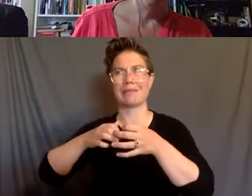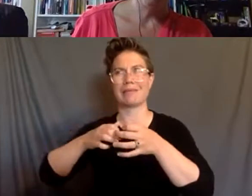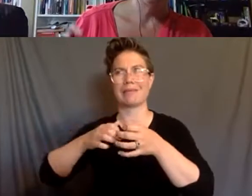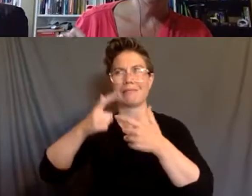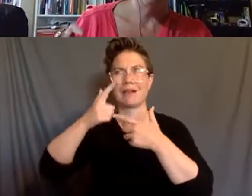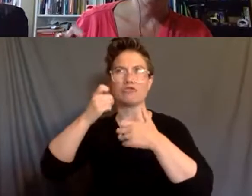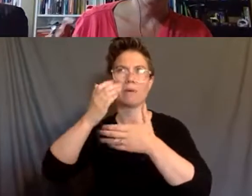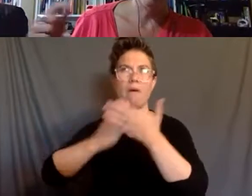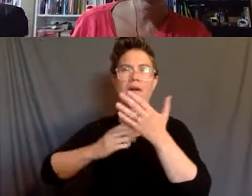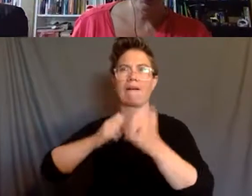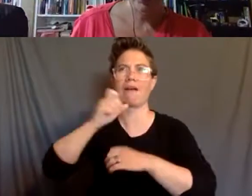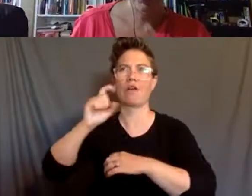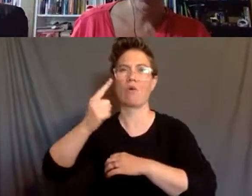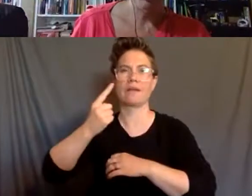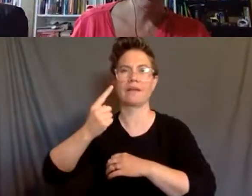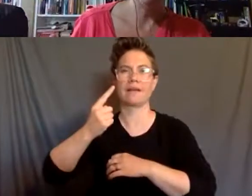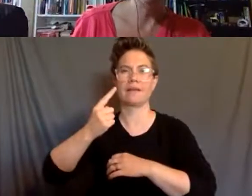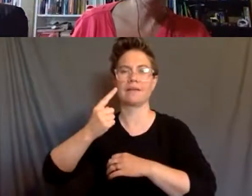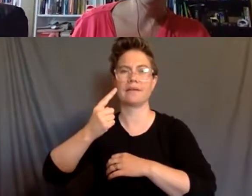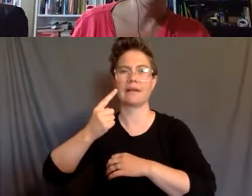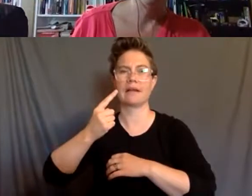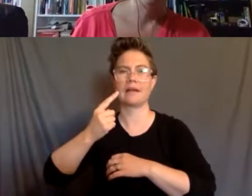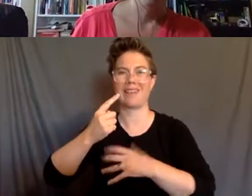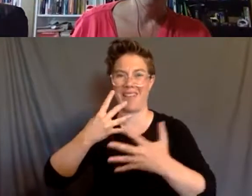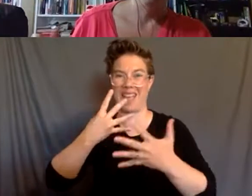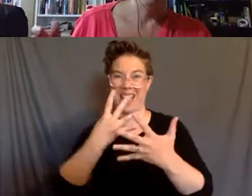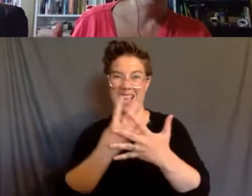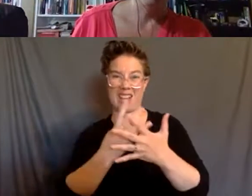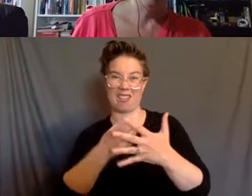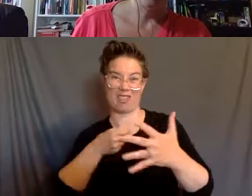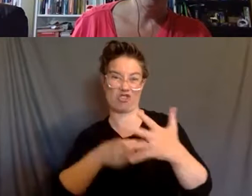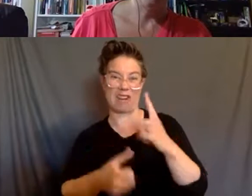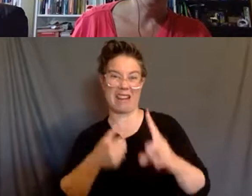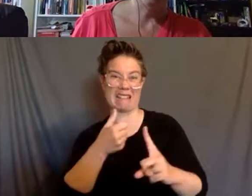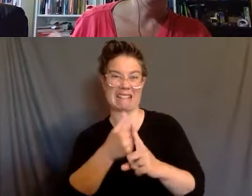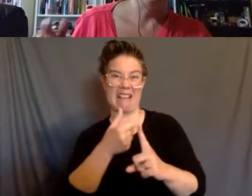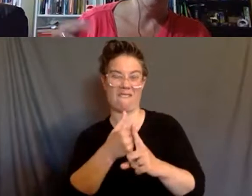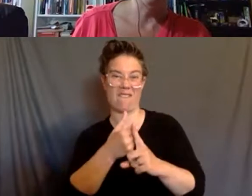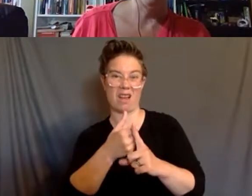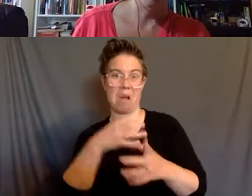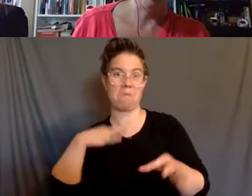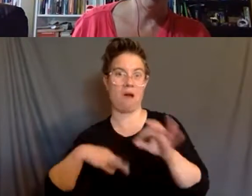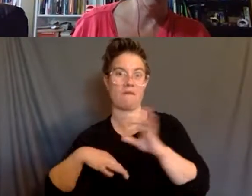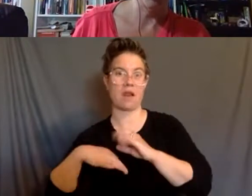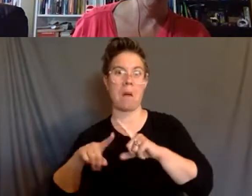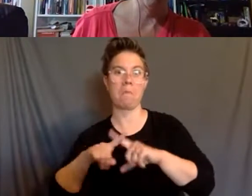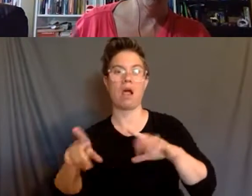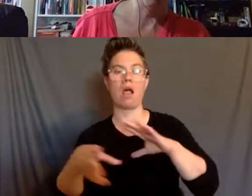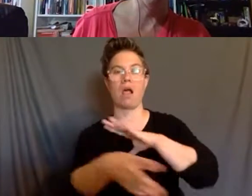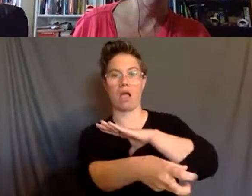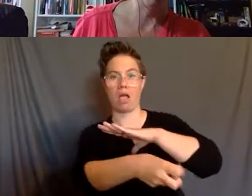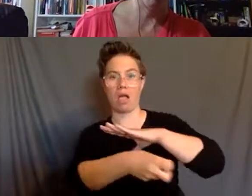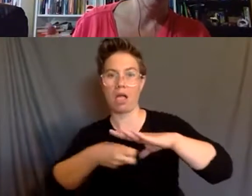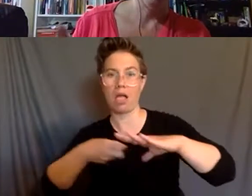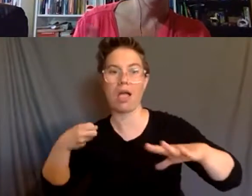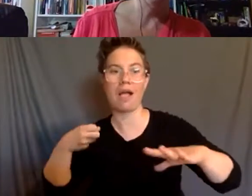not just how incarceration is very profitable, but actually, um, decarceration is becoming more and more